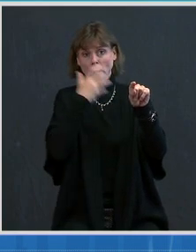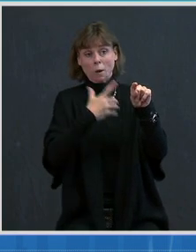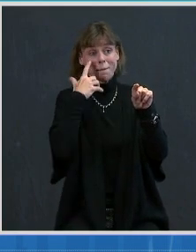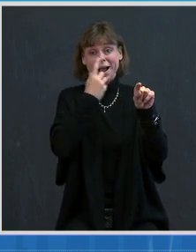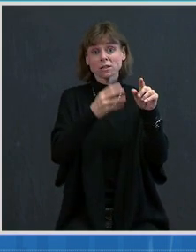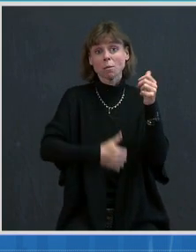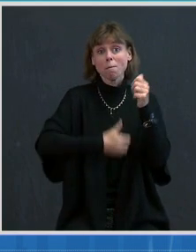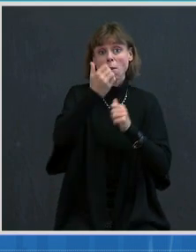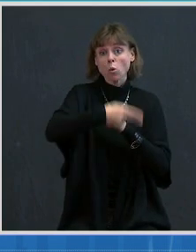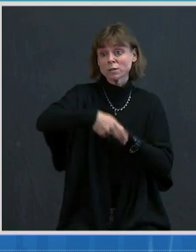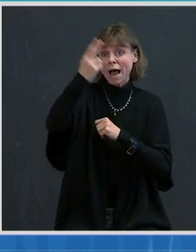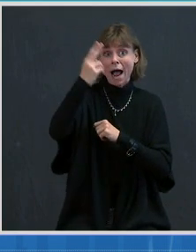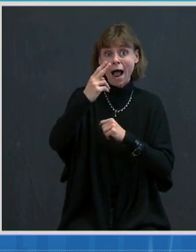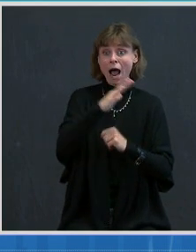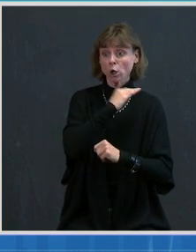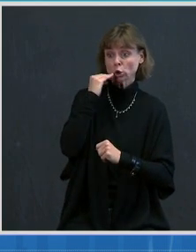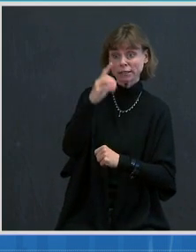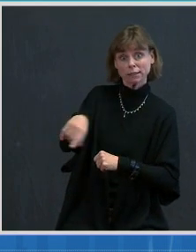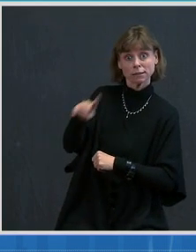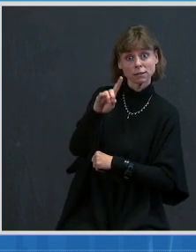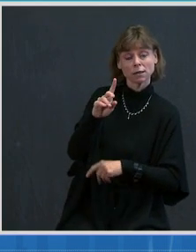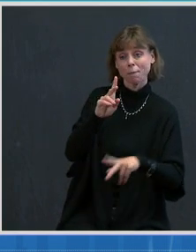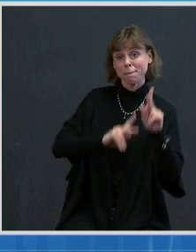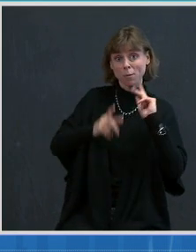and underserved populations are cared for.